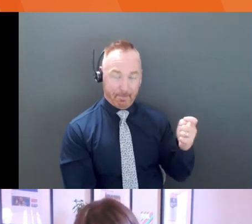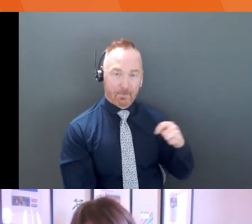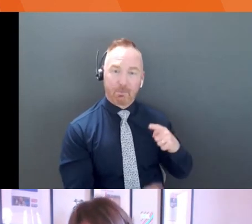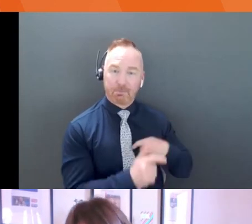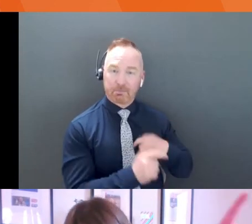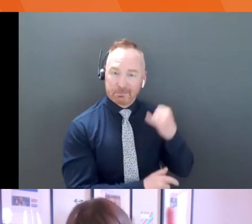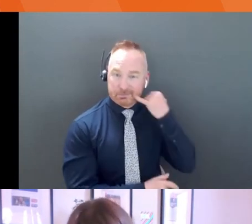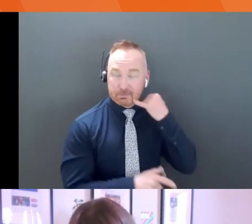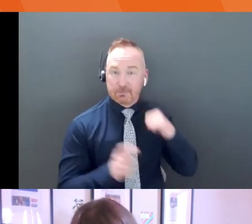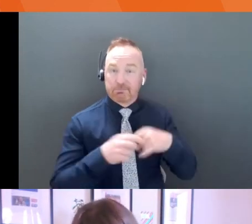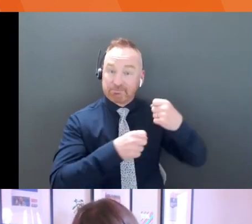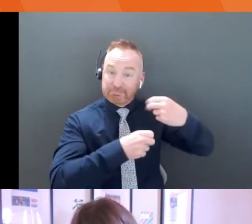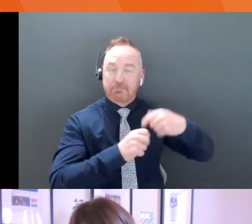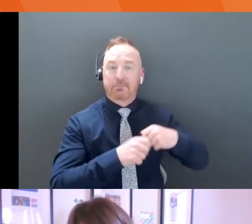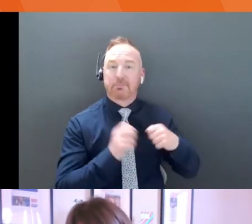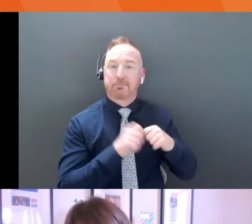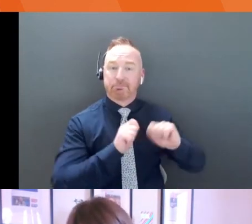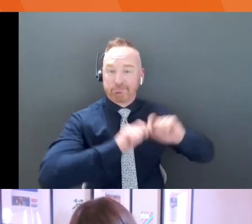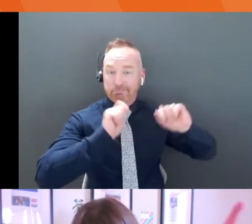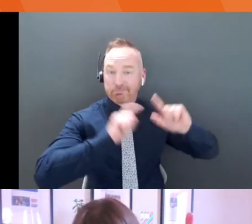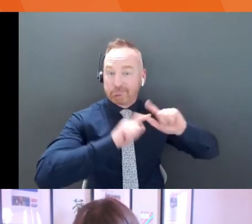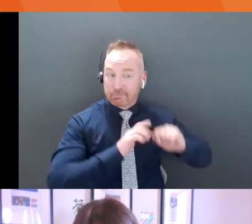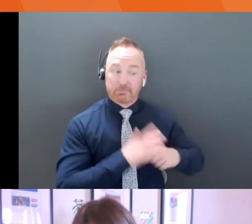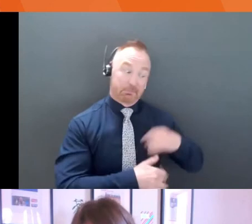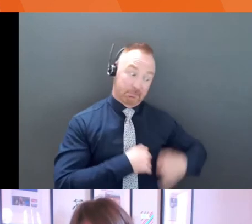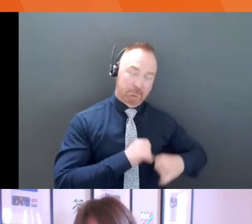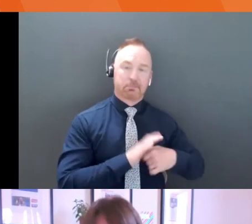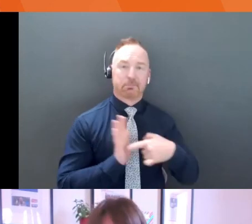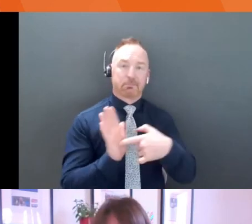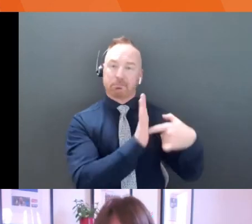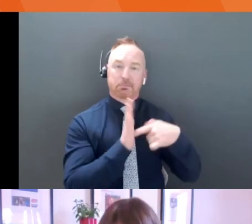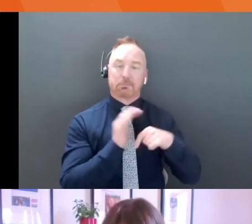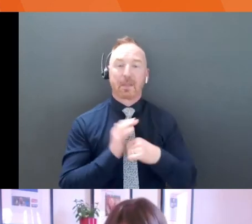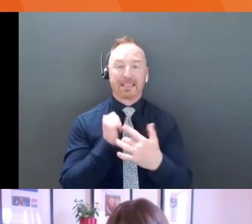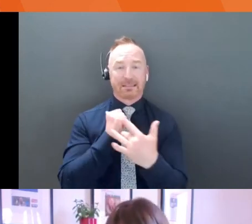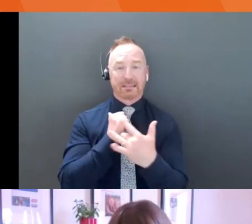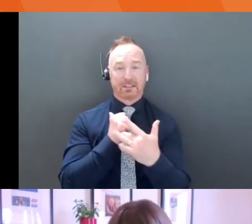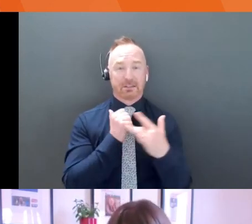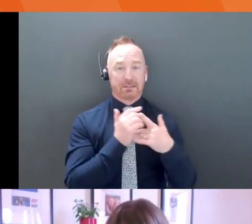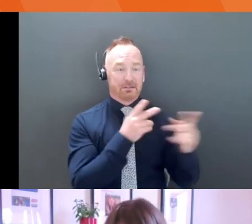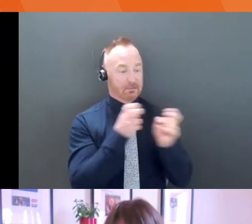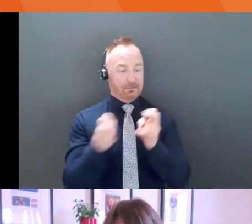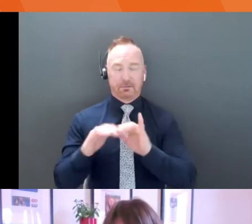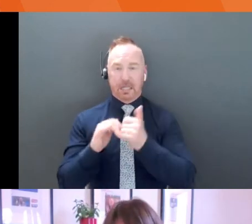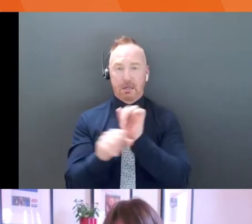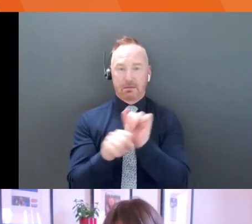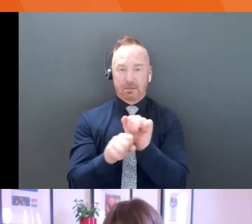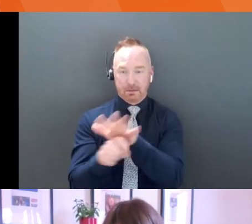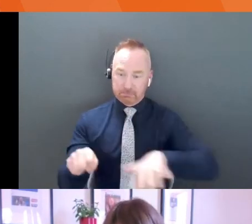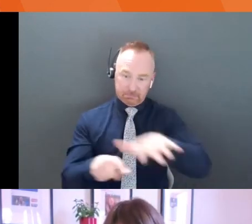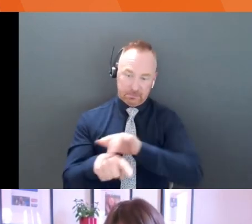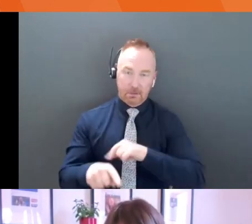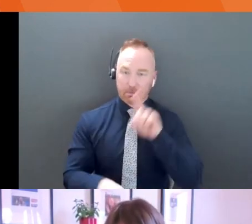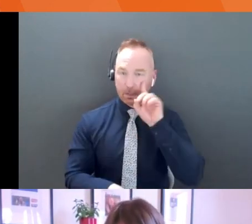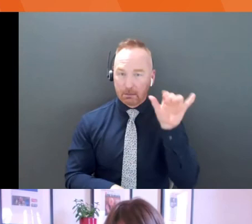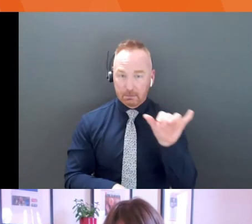a product flywheel that you can show like how the technology actually works in this new market, in this space. Um, so you